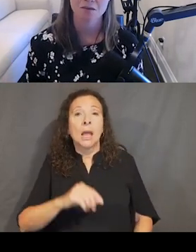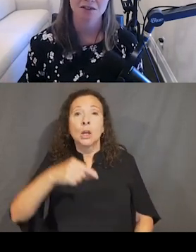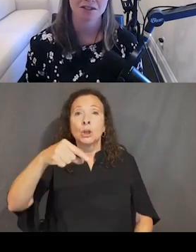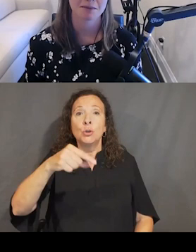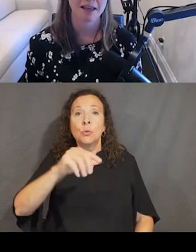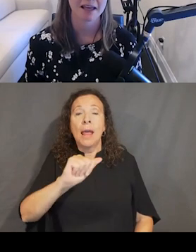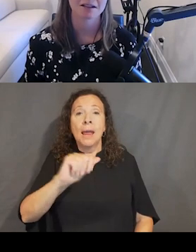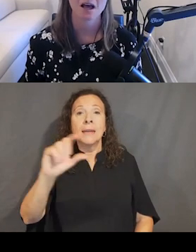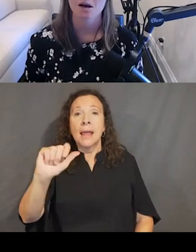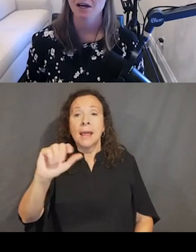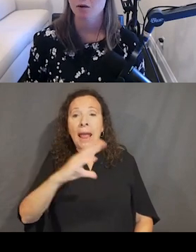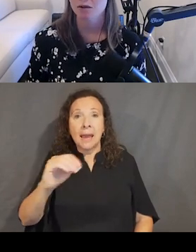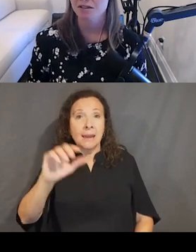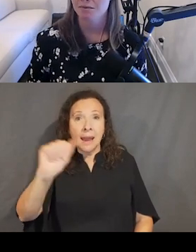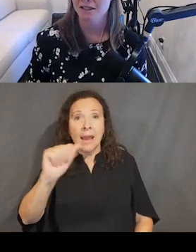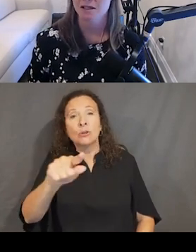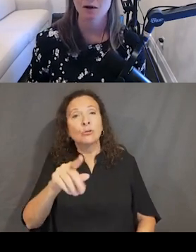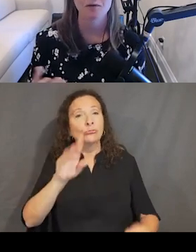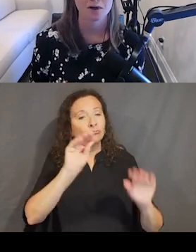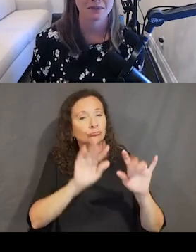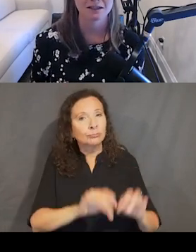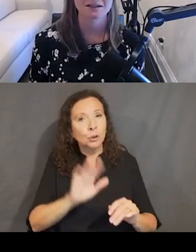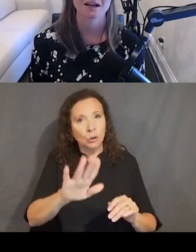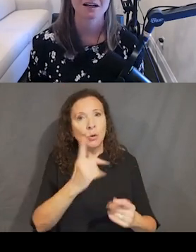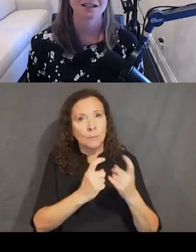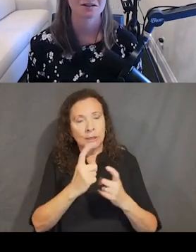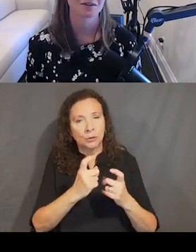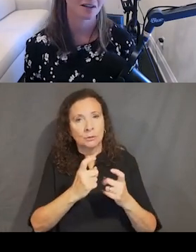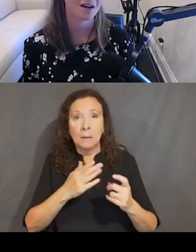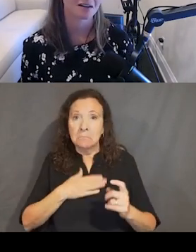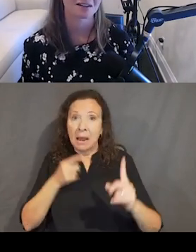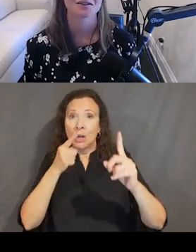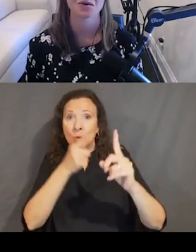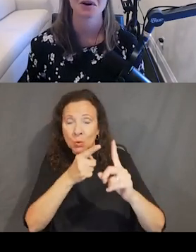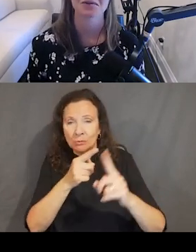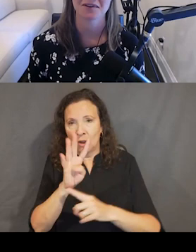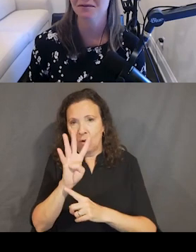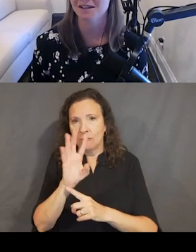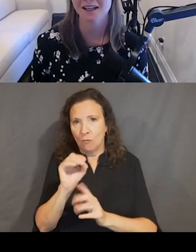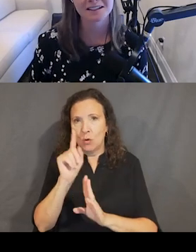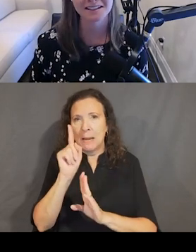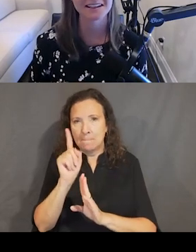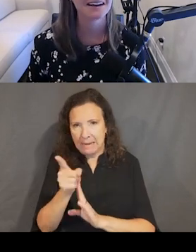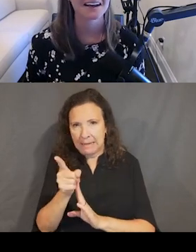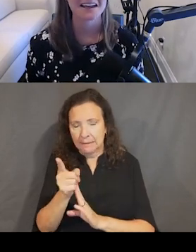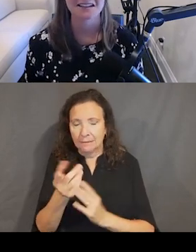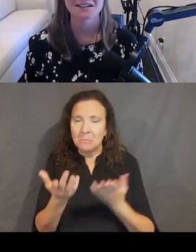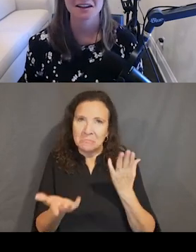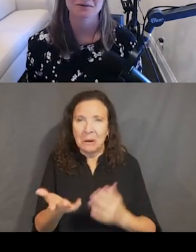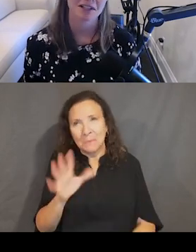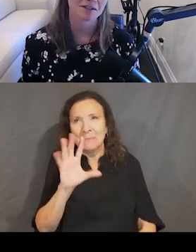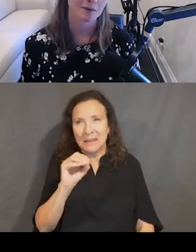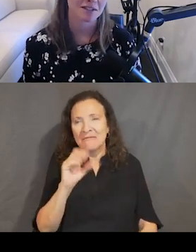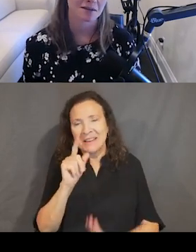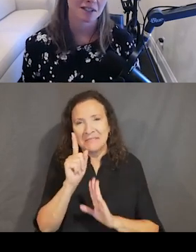as mentioned, we'll address them at the end. My goal is to present in about 40 minutes. I tend to run long, so about 50 likely, and